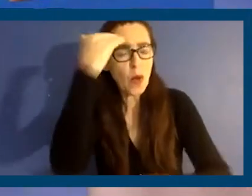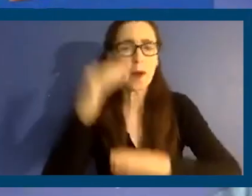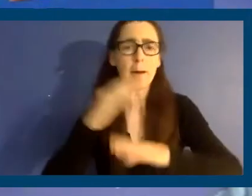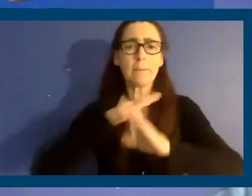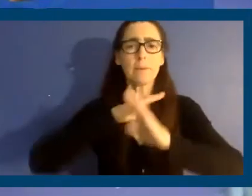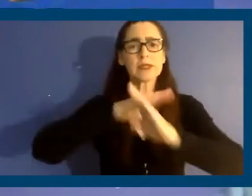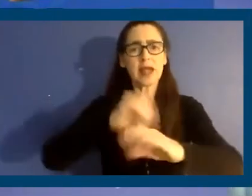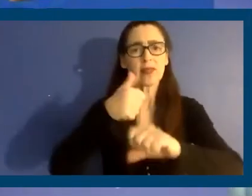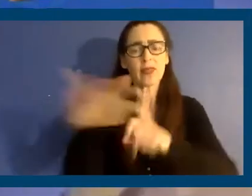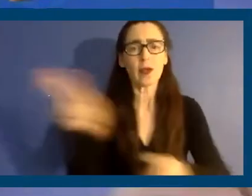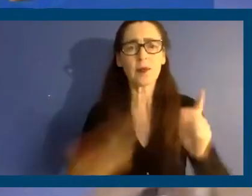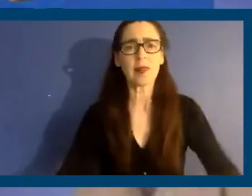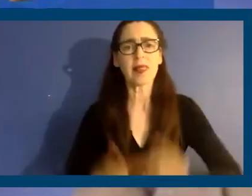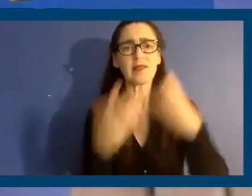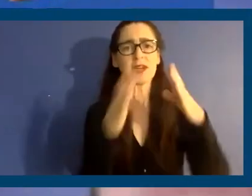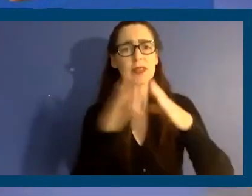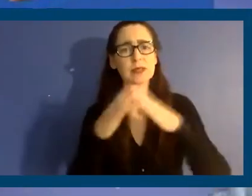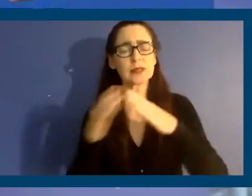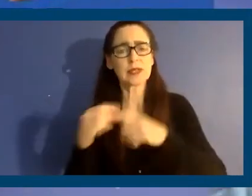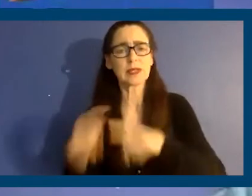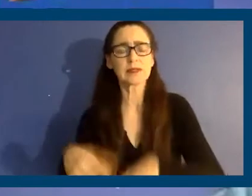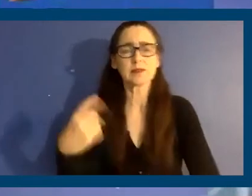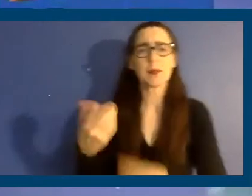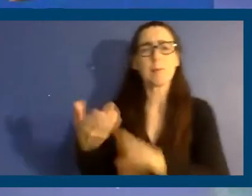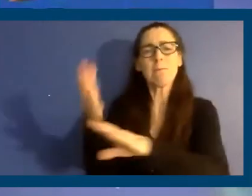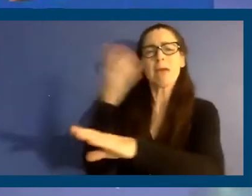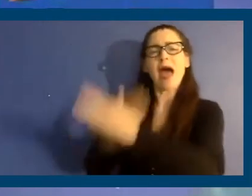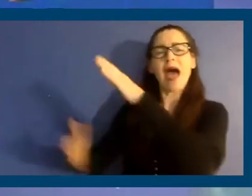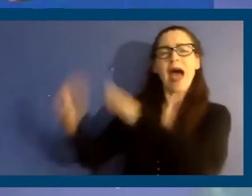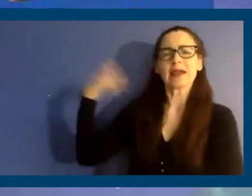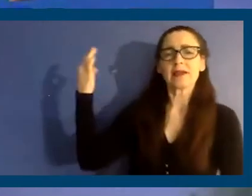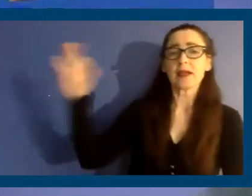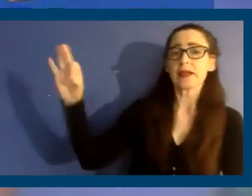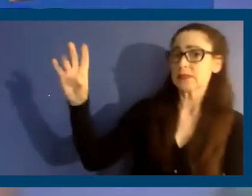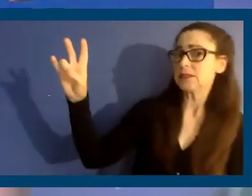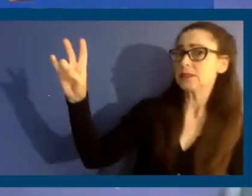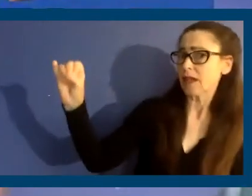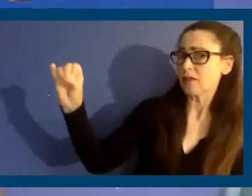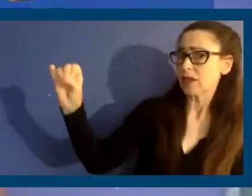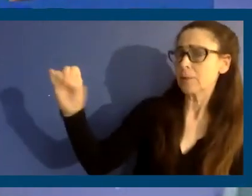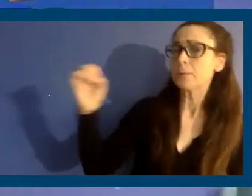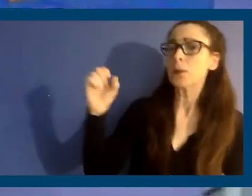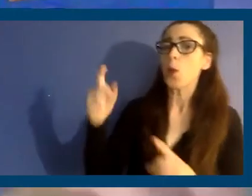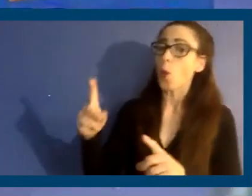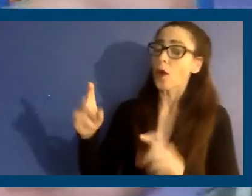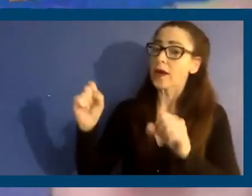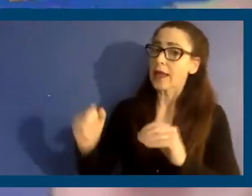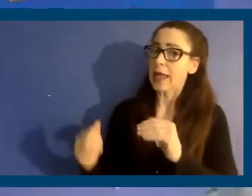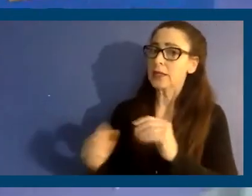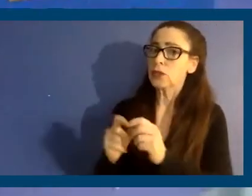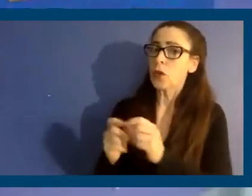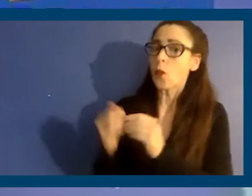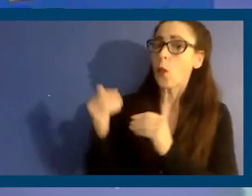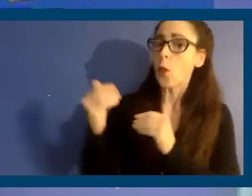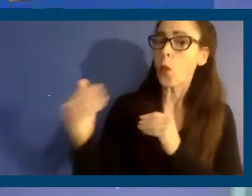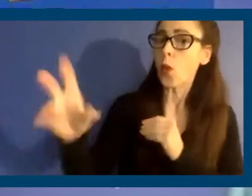residents in the 1970s, and thus they can move that date up. But if you passed a